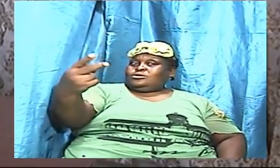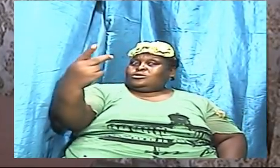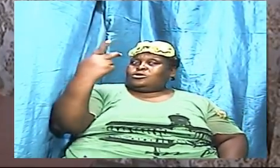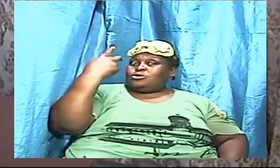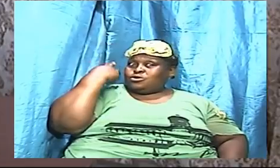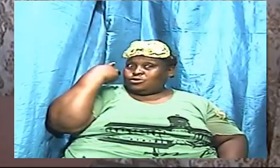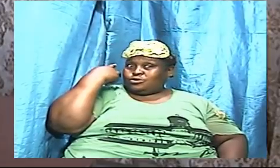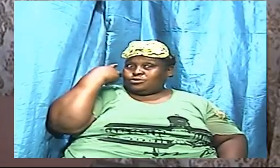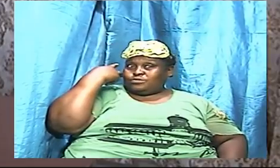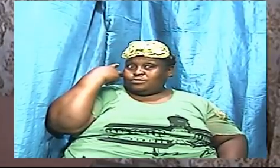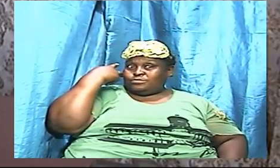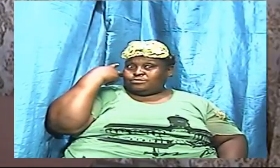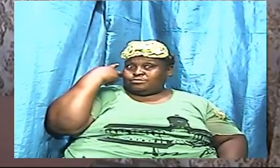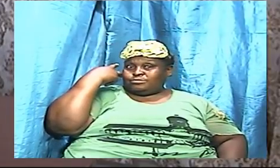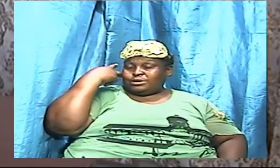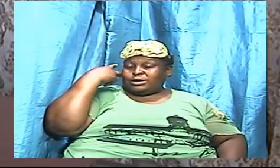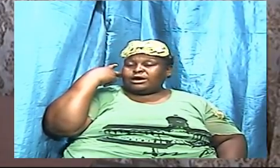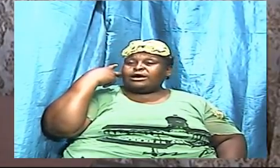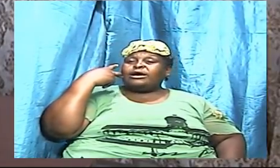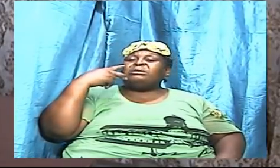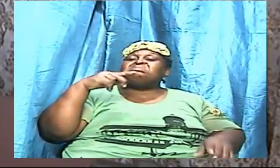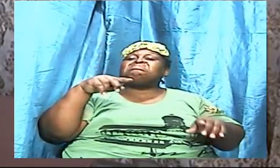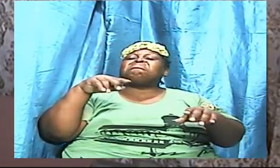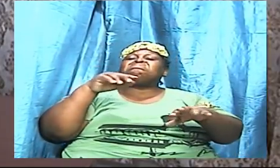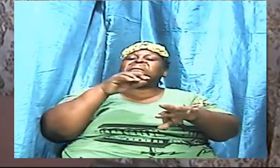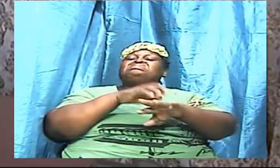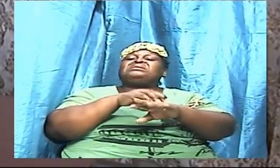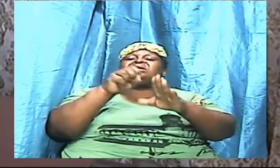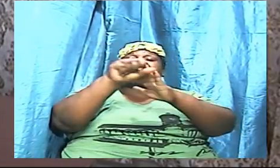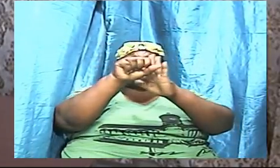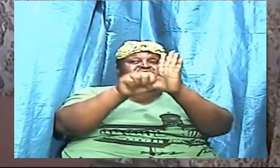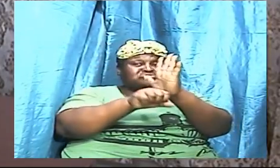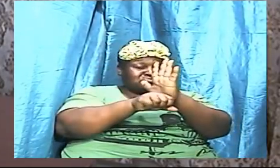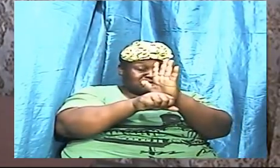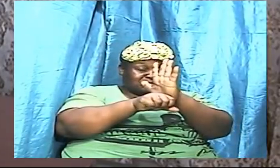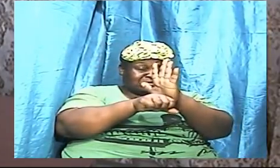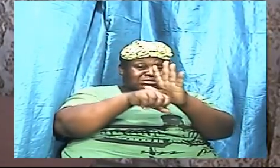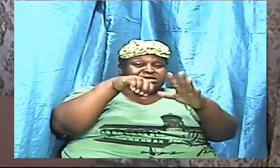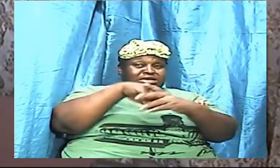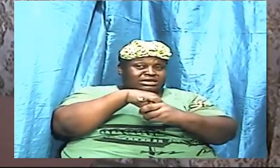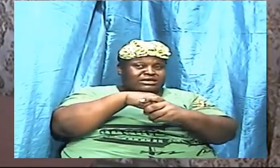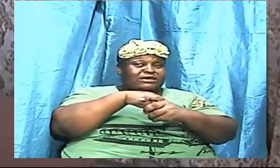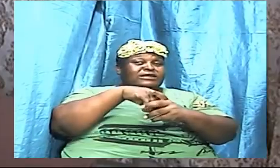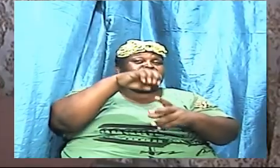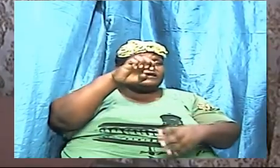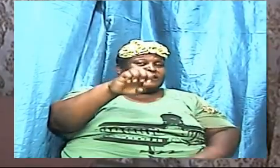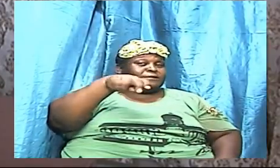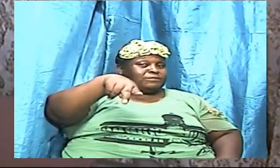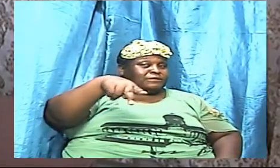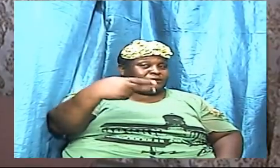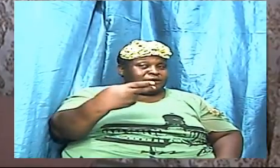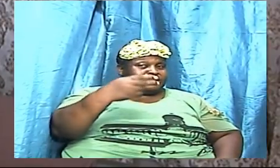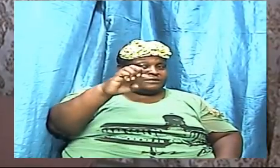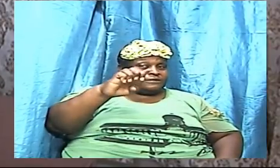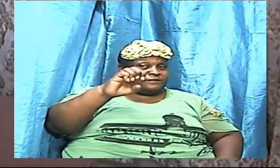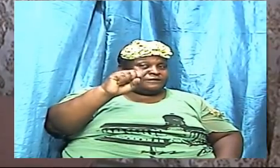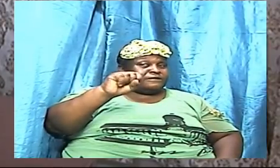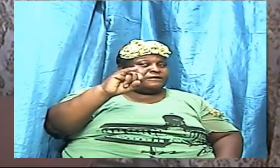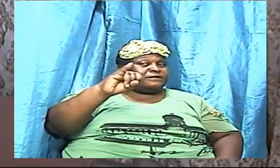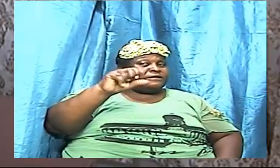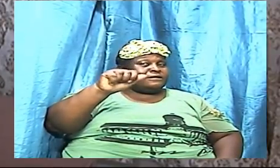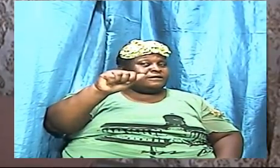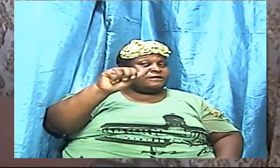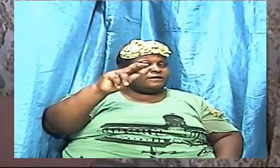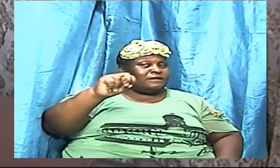I want us to look back at the scripture in Ephesians chapter number 6